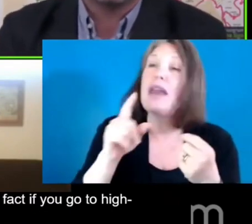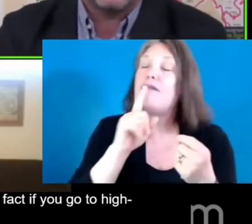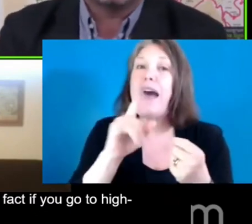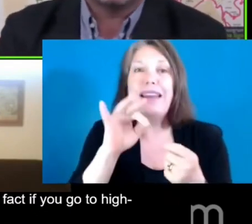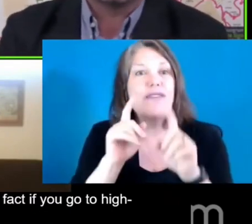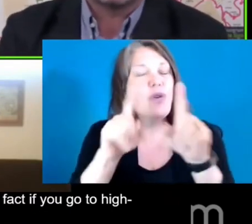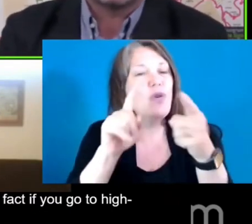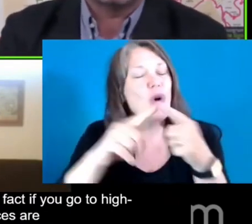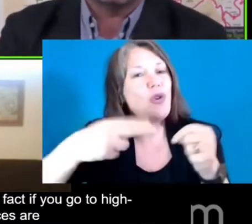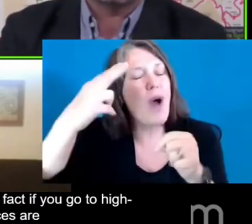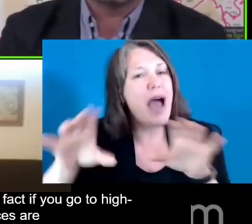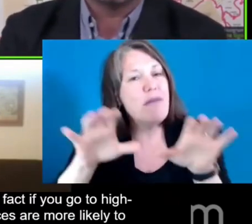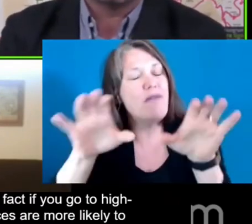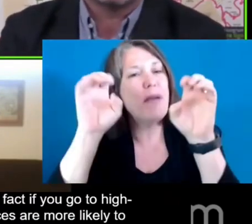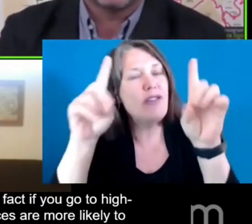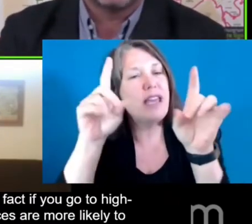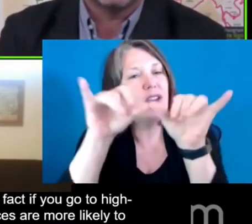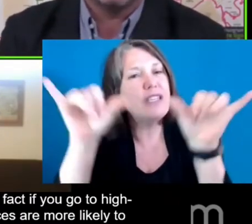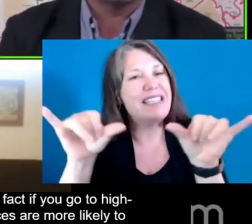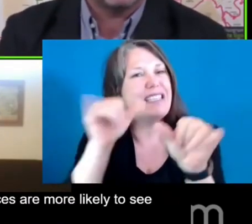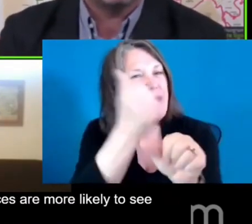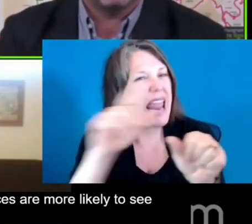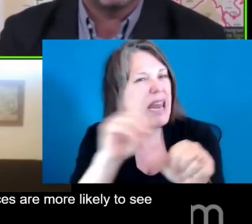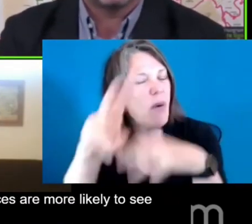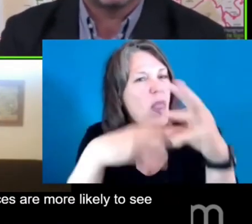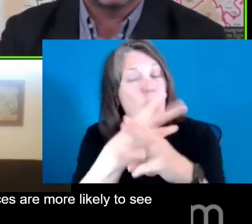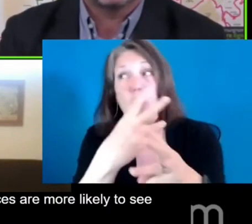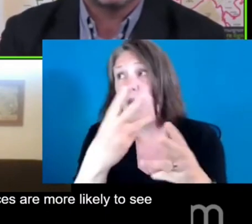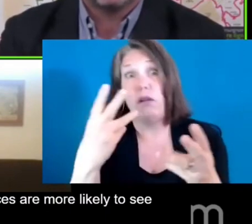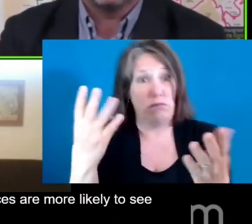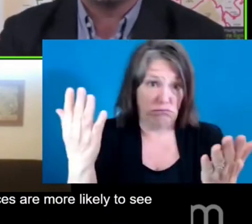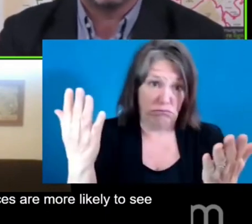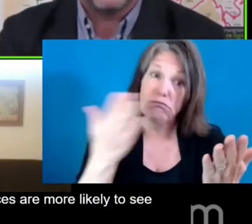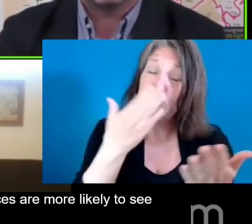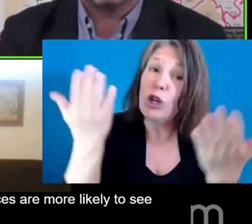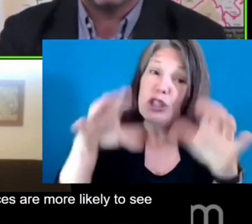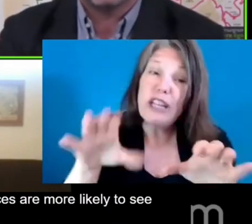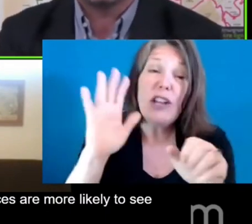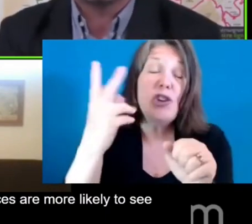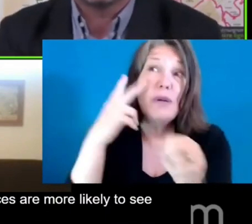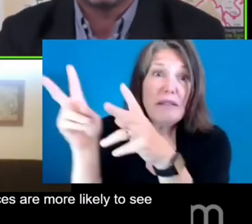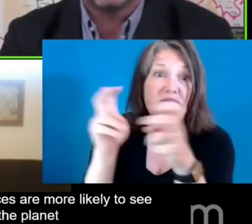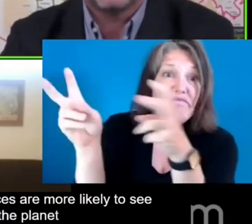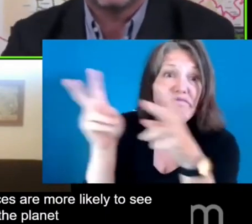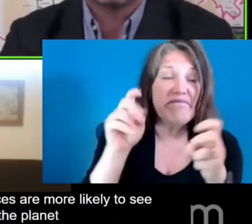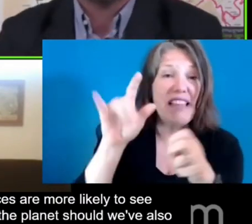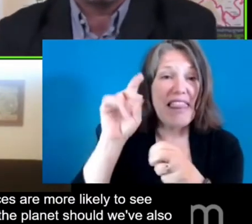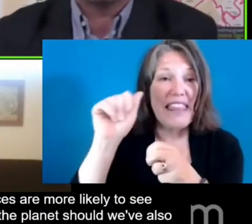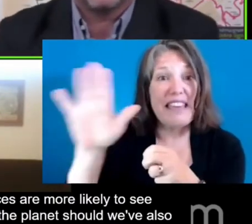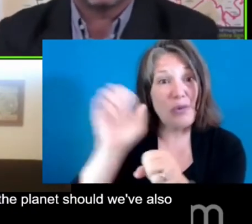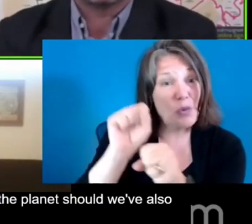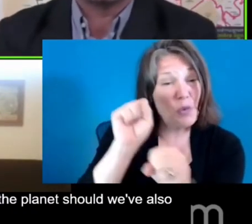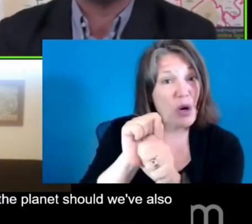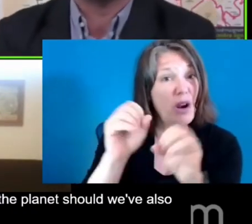are more likely to see citations of Linda's work than almost any other researcher on the planet. We've also been working for years